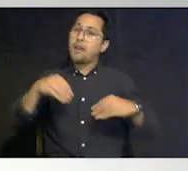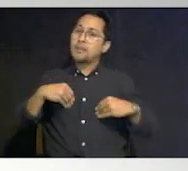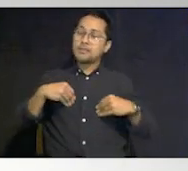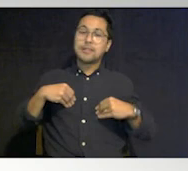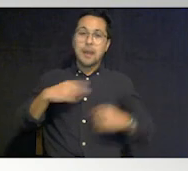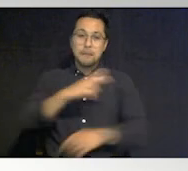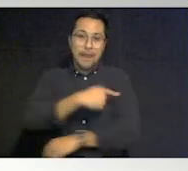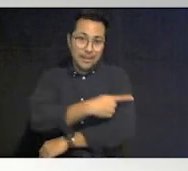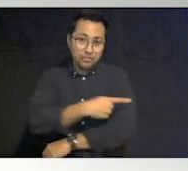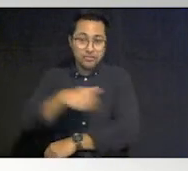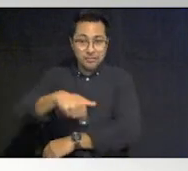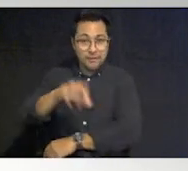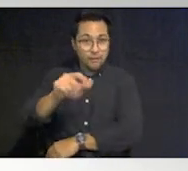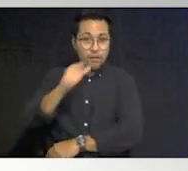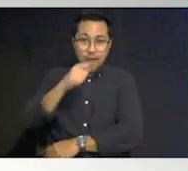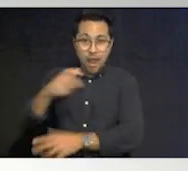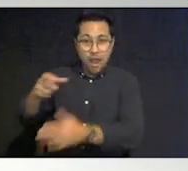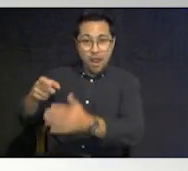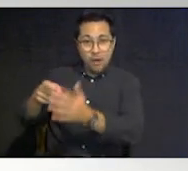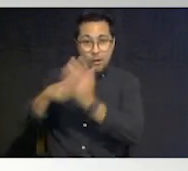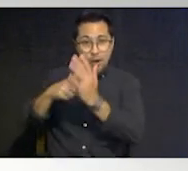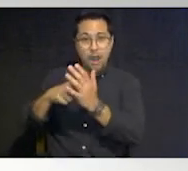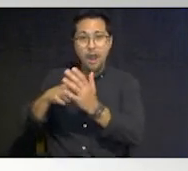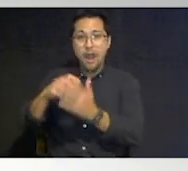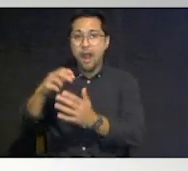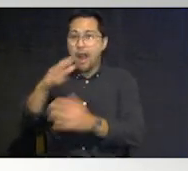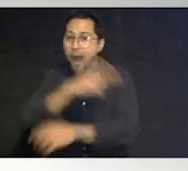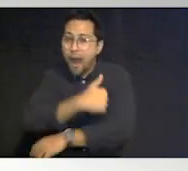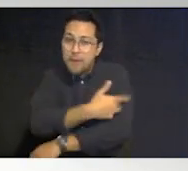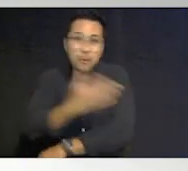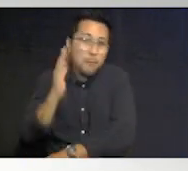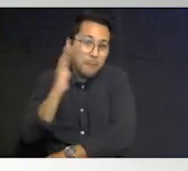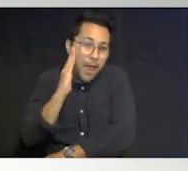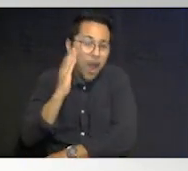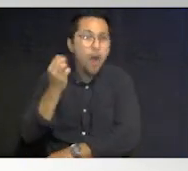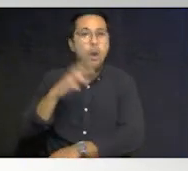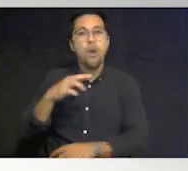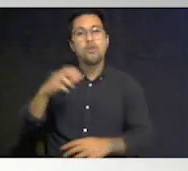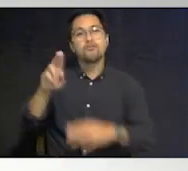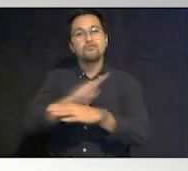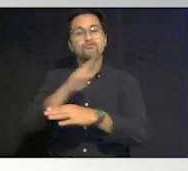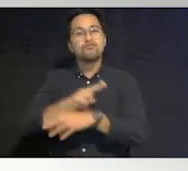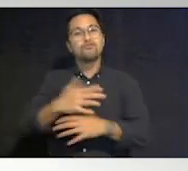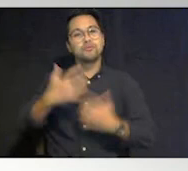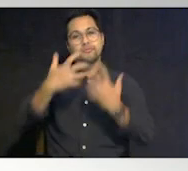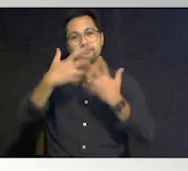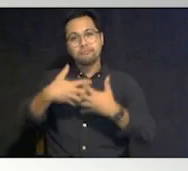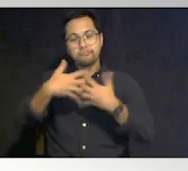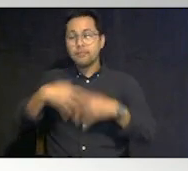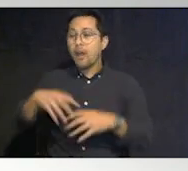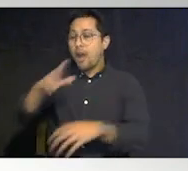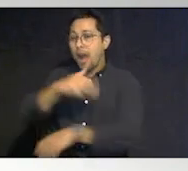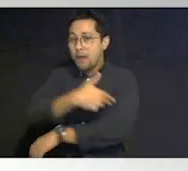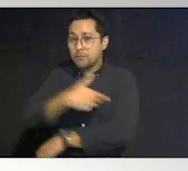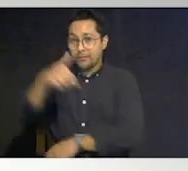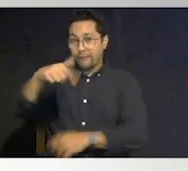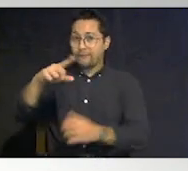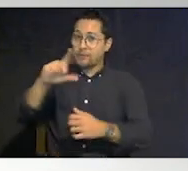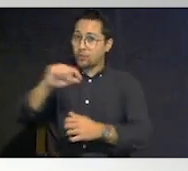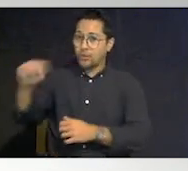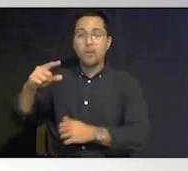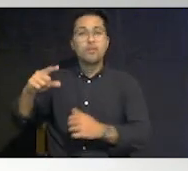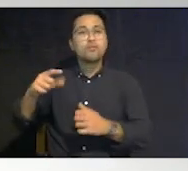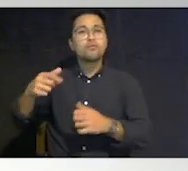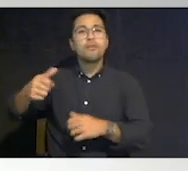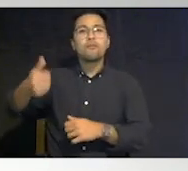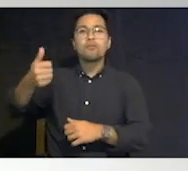hospital bed or that is ventilator dependent hospitals in 2020 refused for the first time to admit